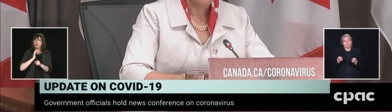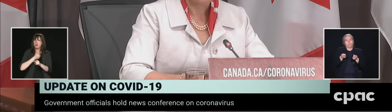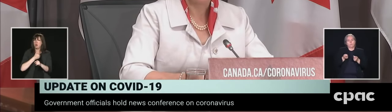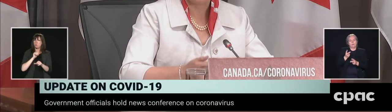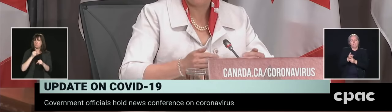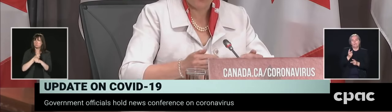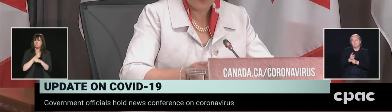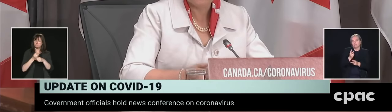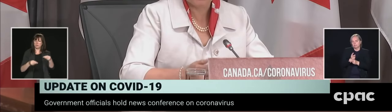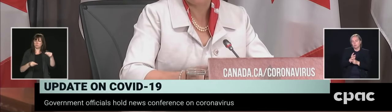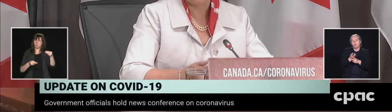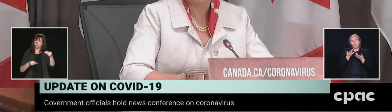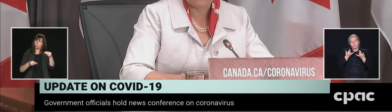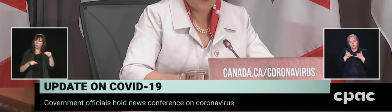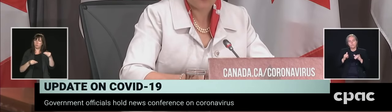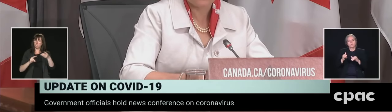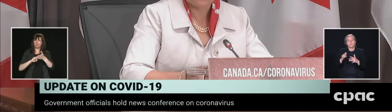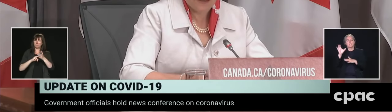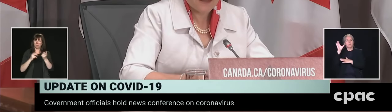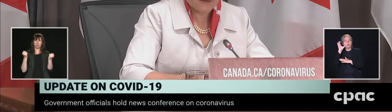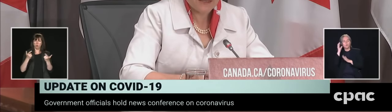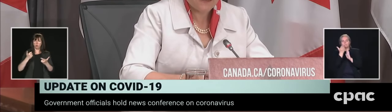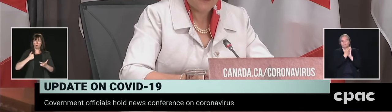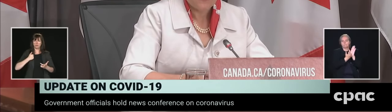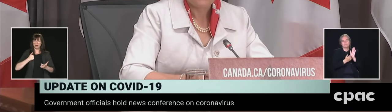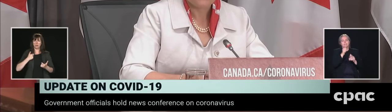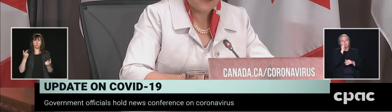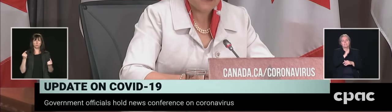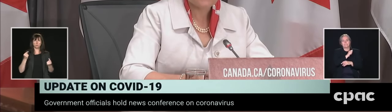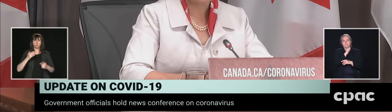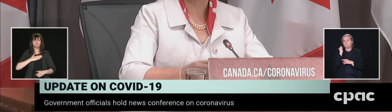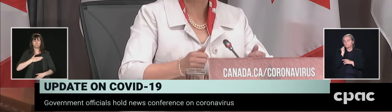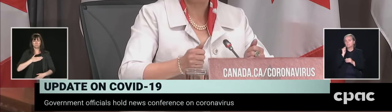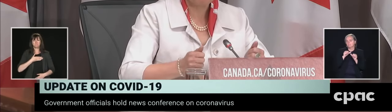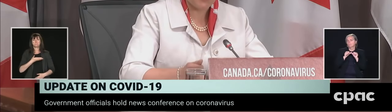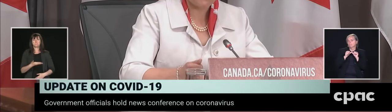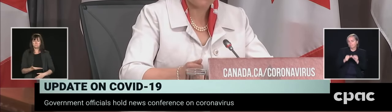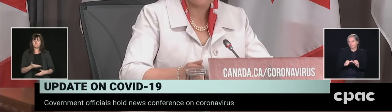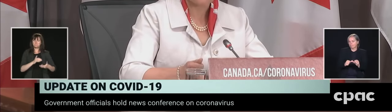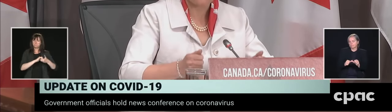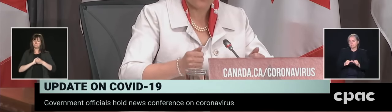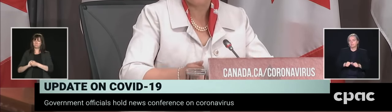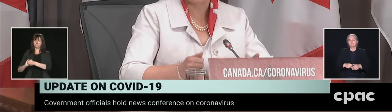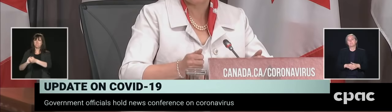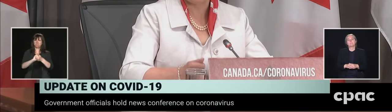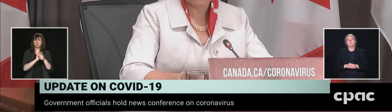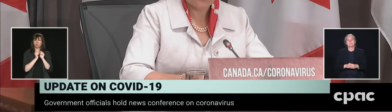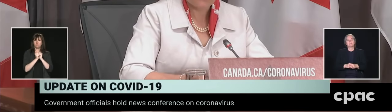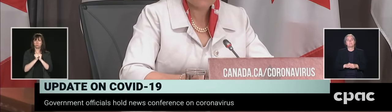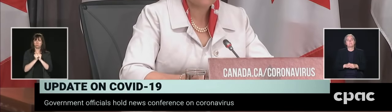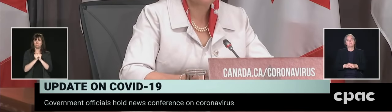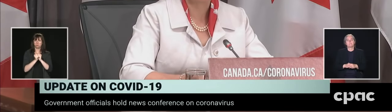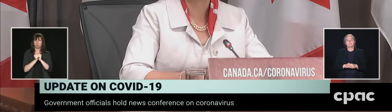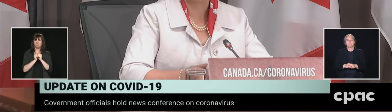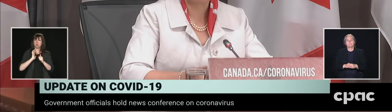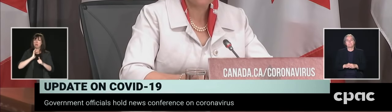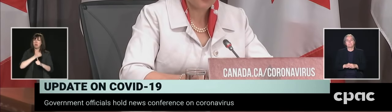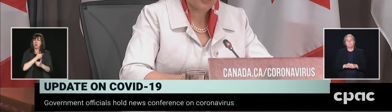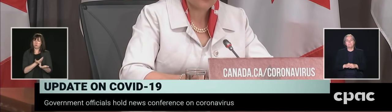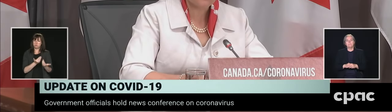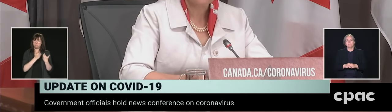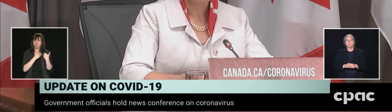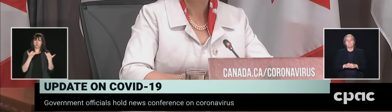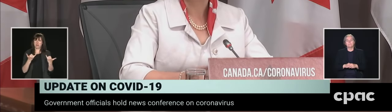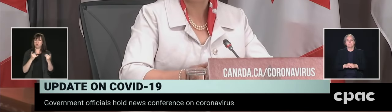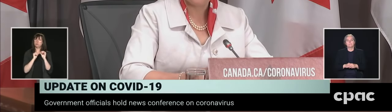Our job now, collectively, is to build on that progress and to